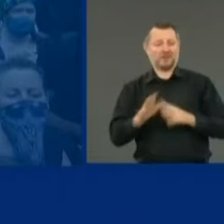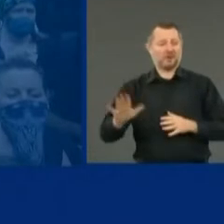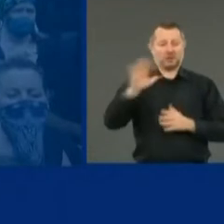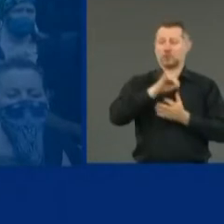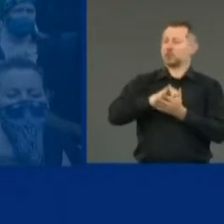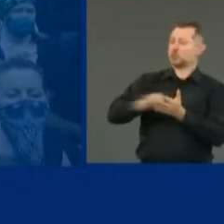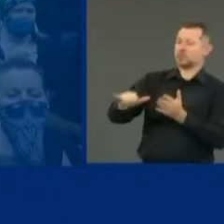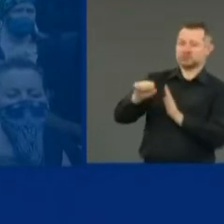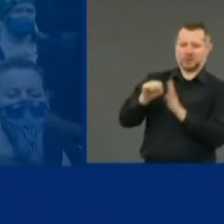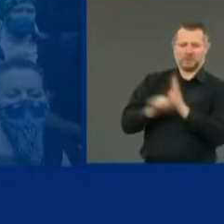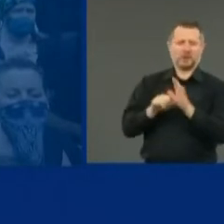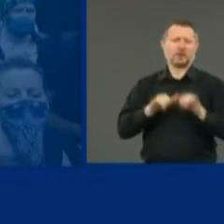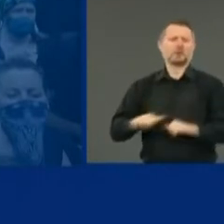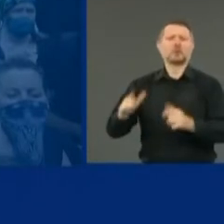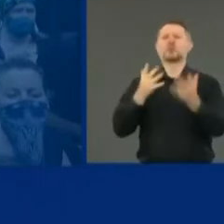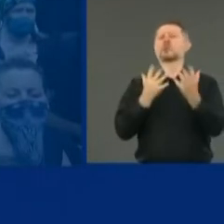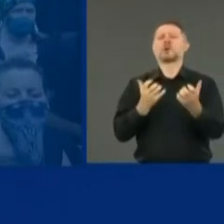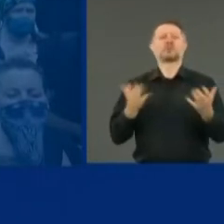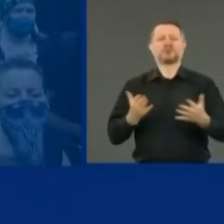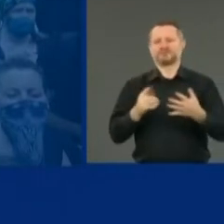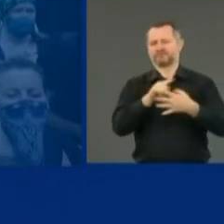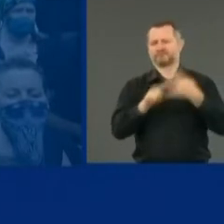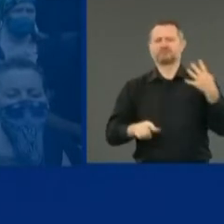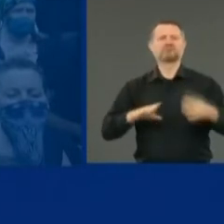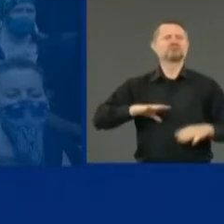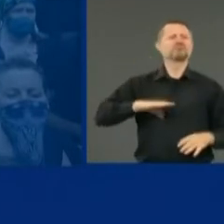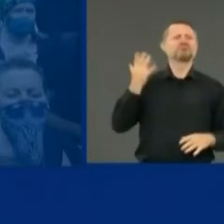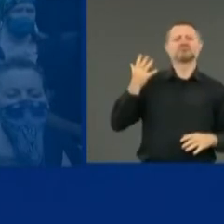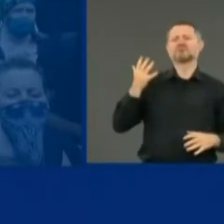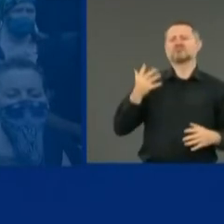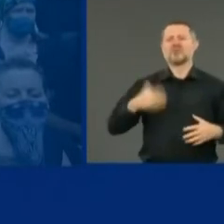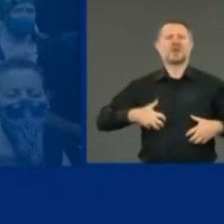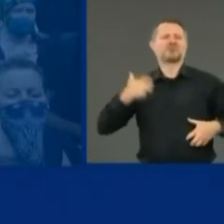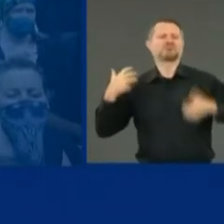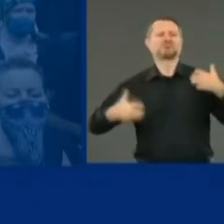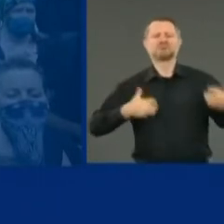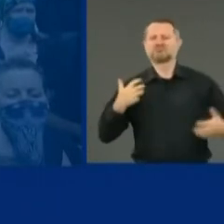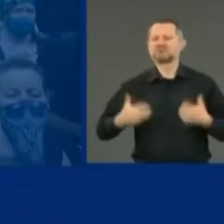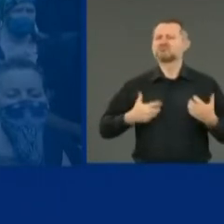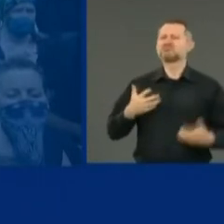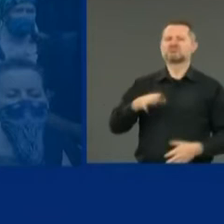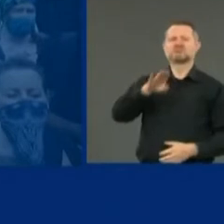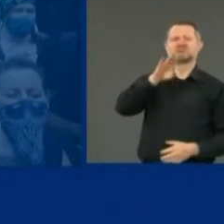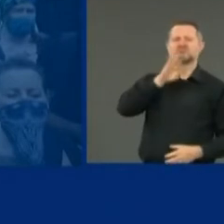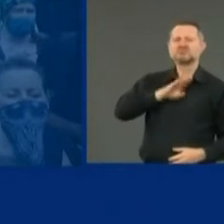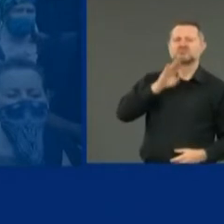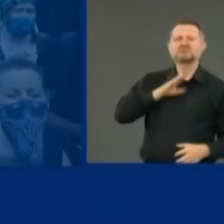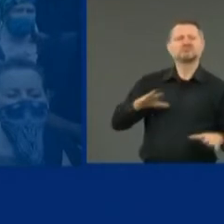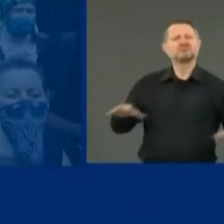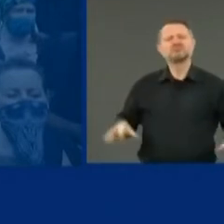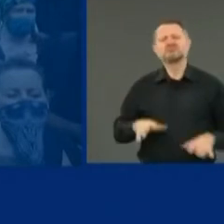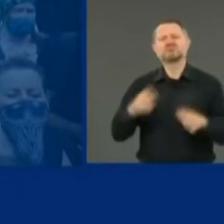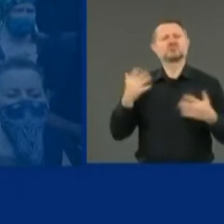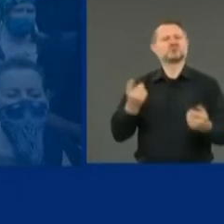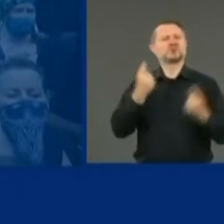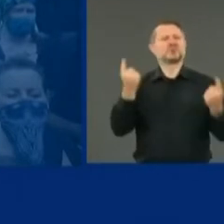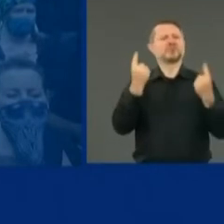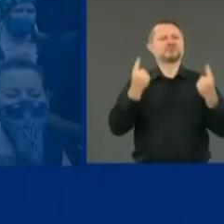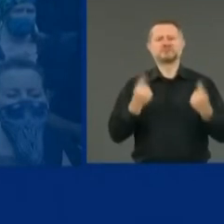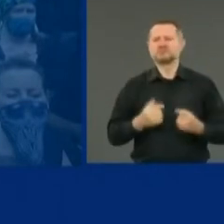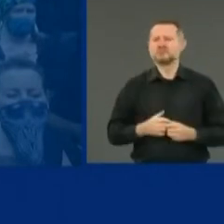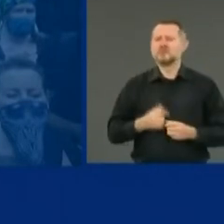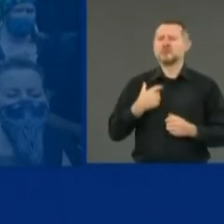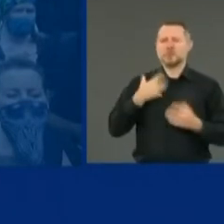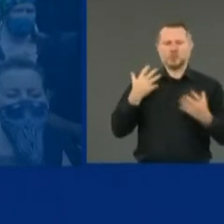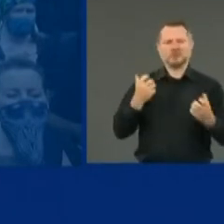the same thing. There's an anger, there's a frustration, there's a spirit of activism, because people want